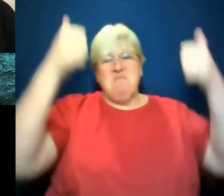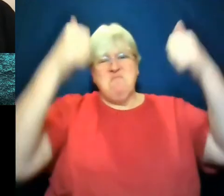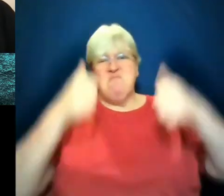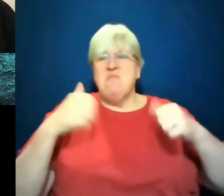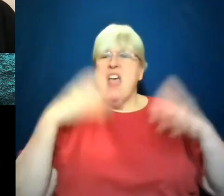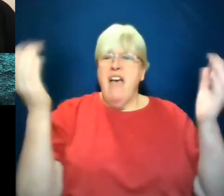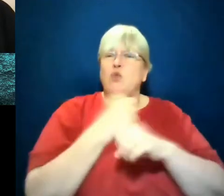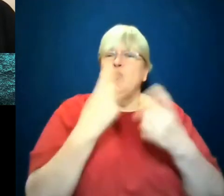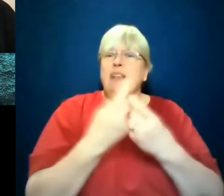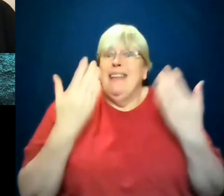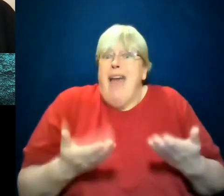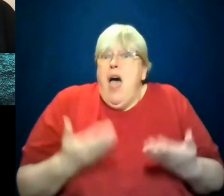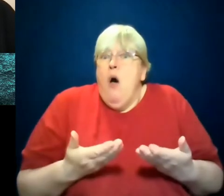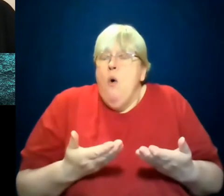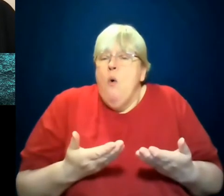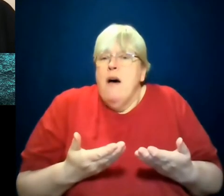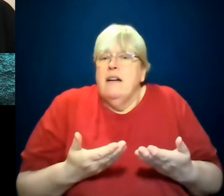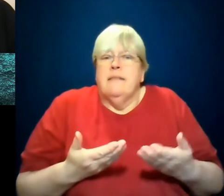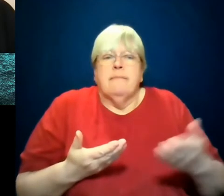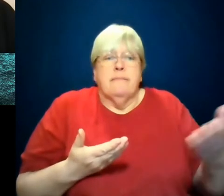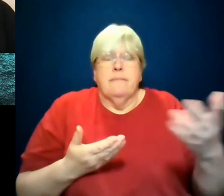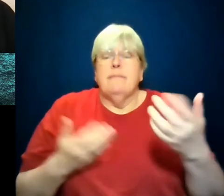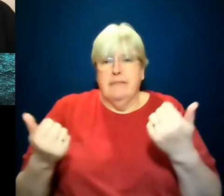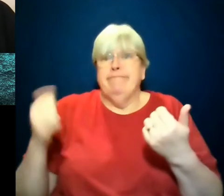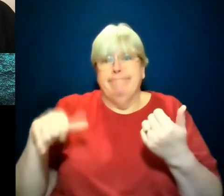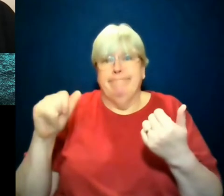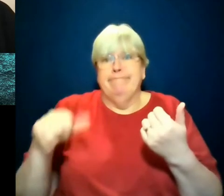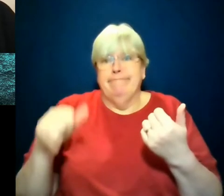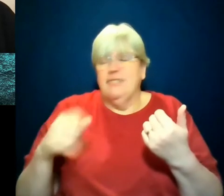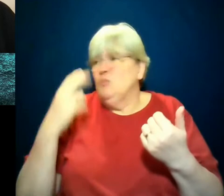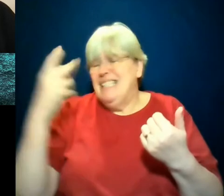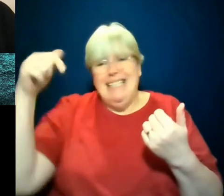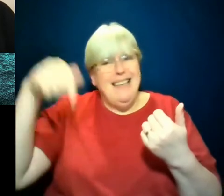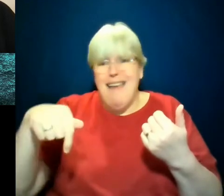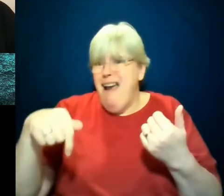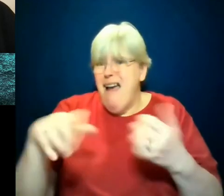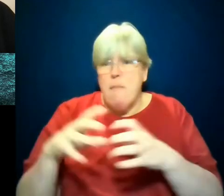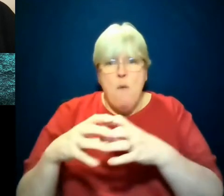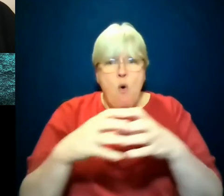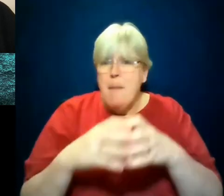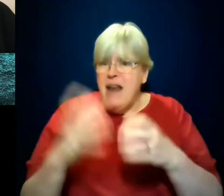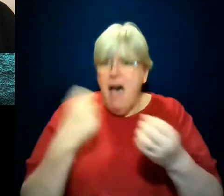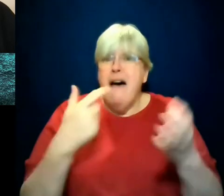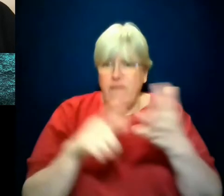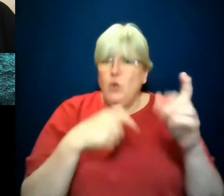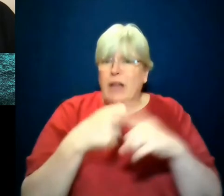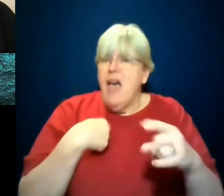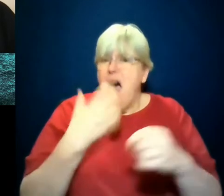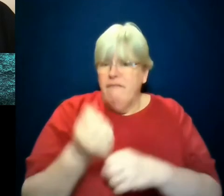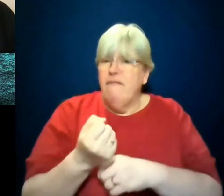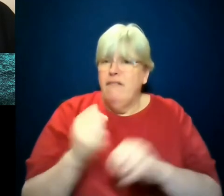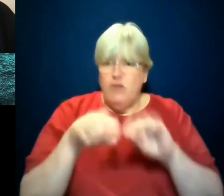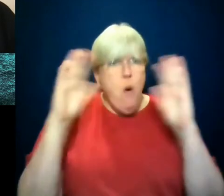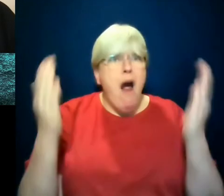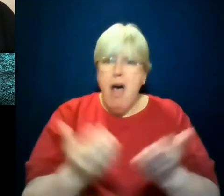So the idea, of course, and we see it played out in right-wing, far-right movements throughout the world, is